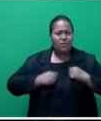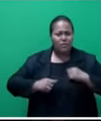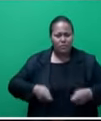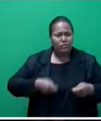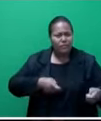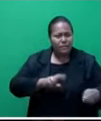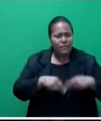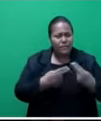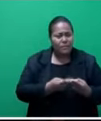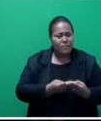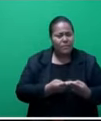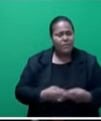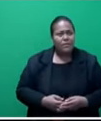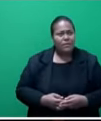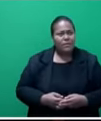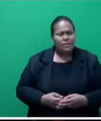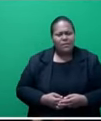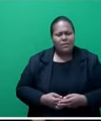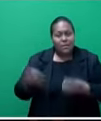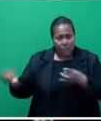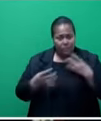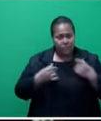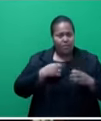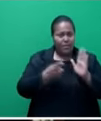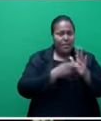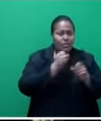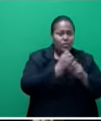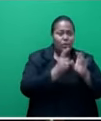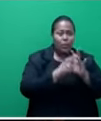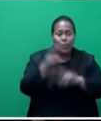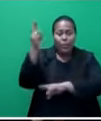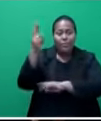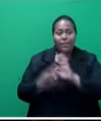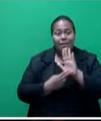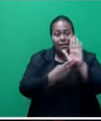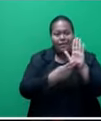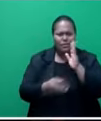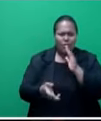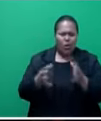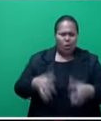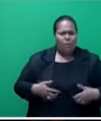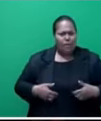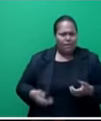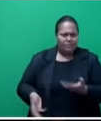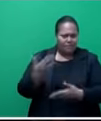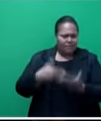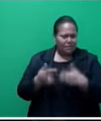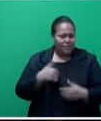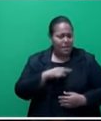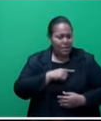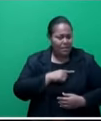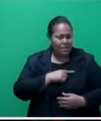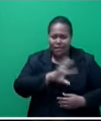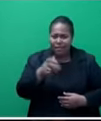I mean, I was told by NGO representative in Nandi that while we were, you she was complaining to us about, you know, everyone